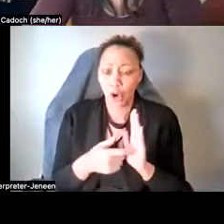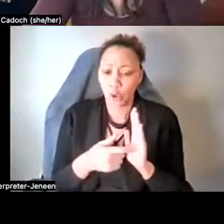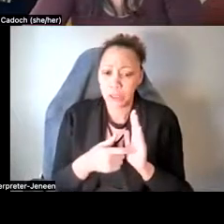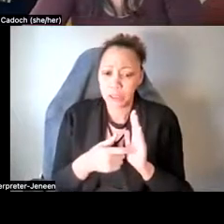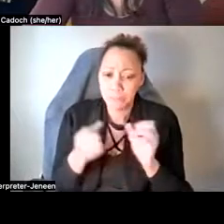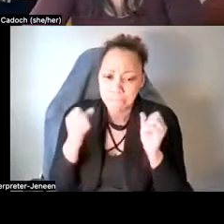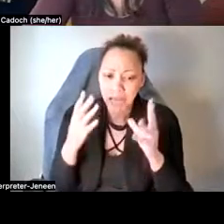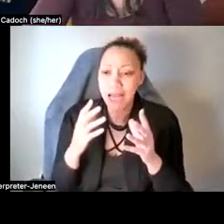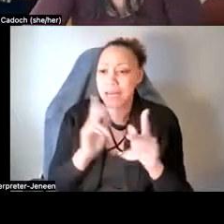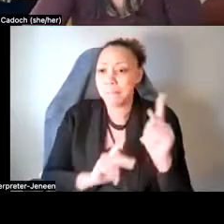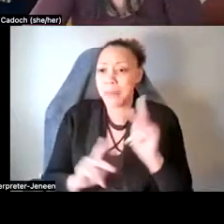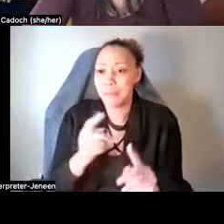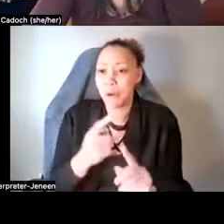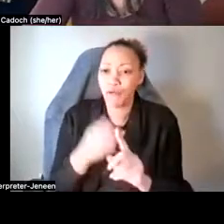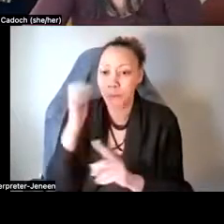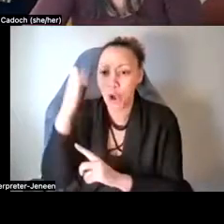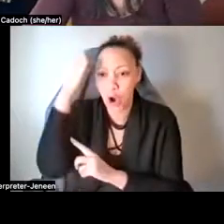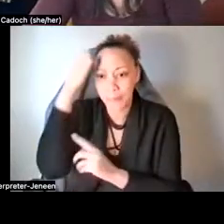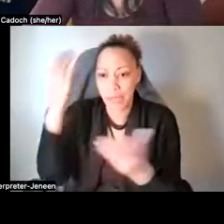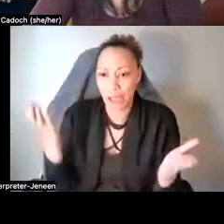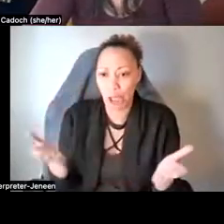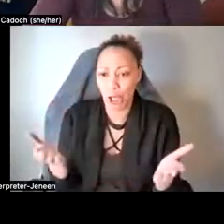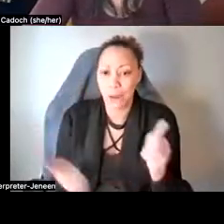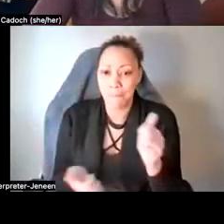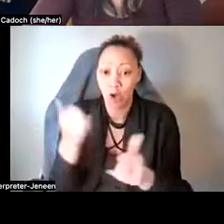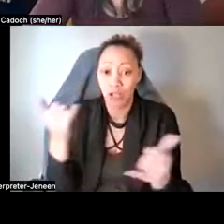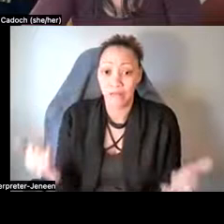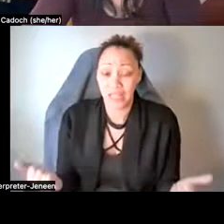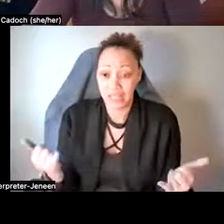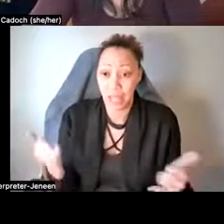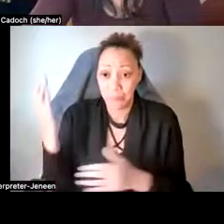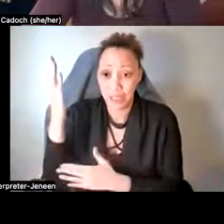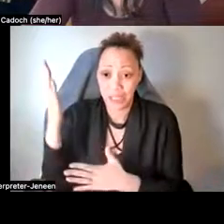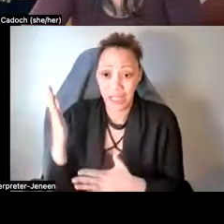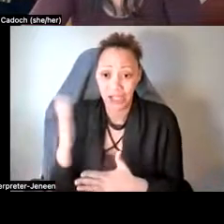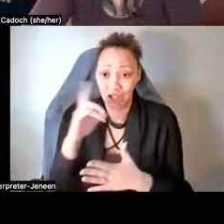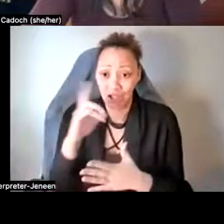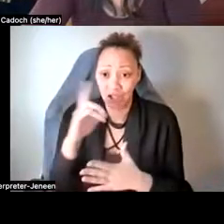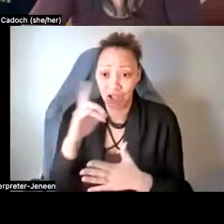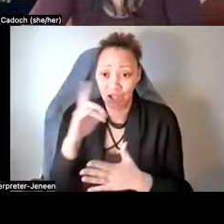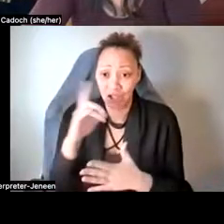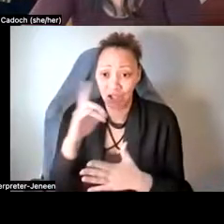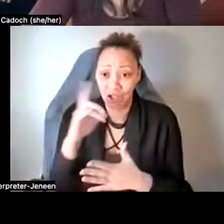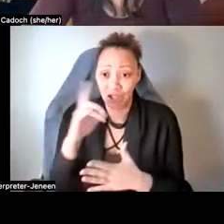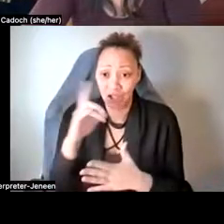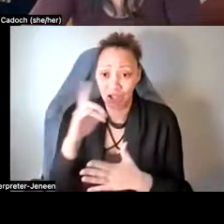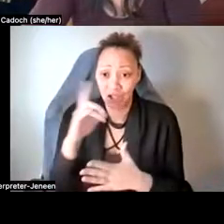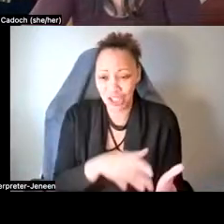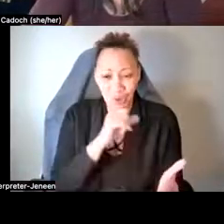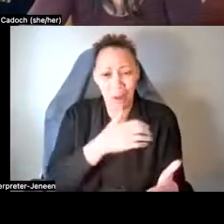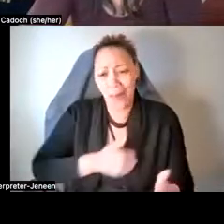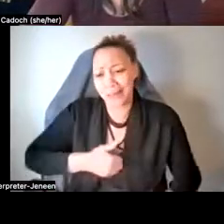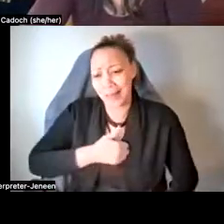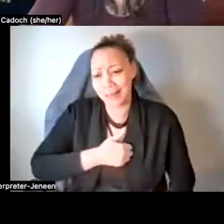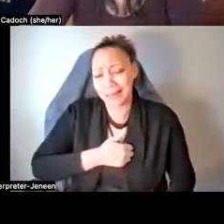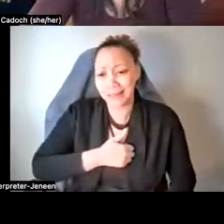from Europe here and I noticed most of this presentation is pretty American centered and I apologize for